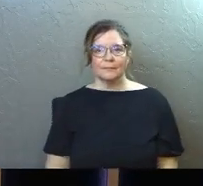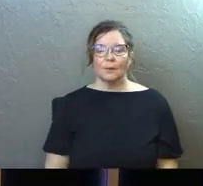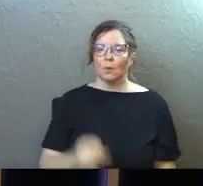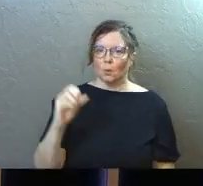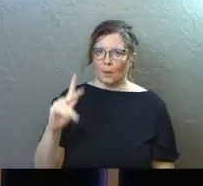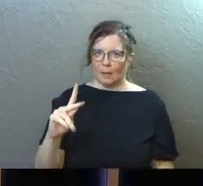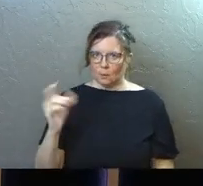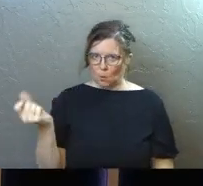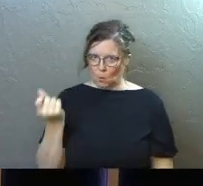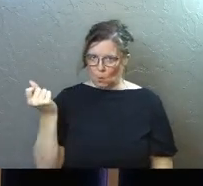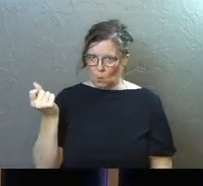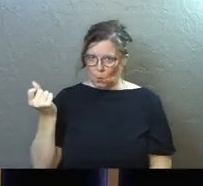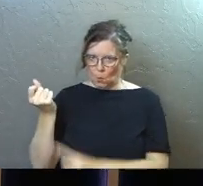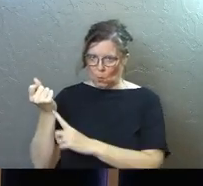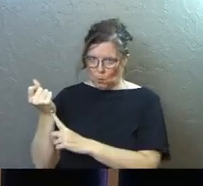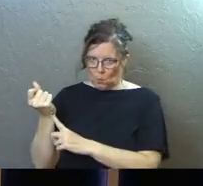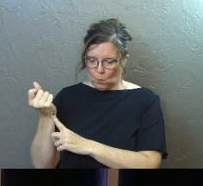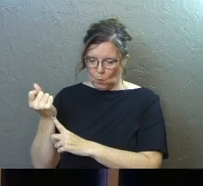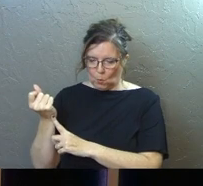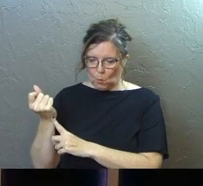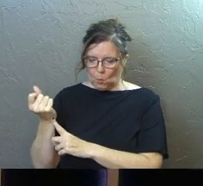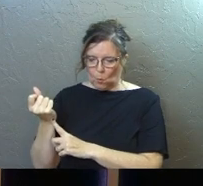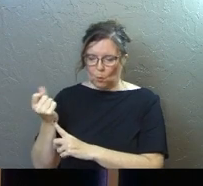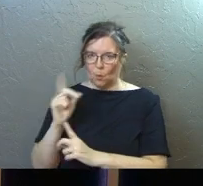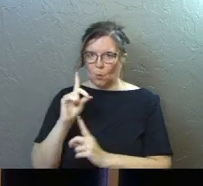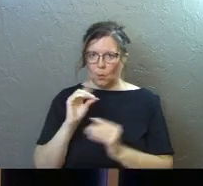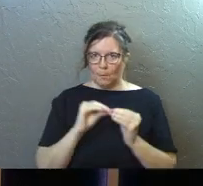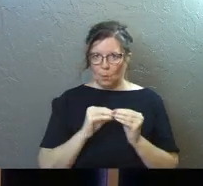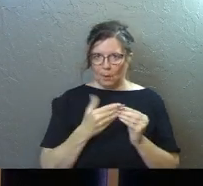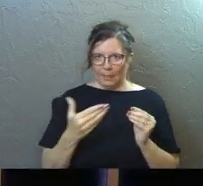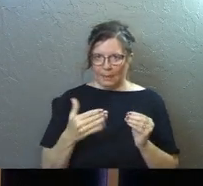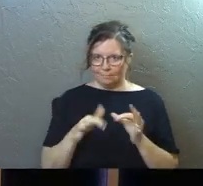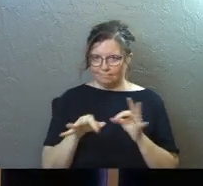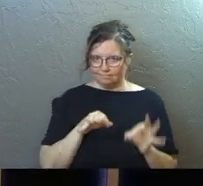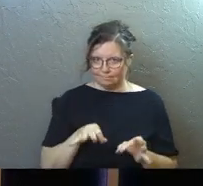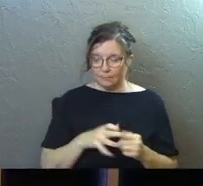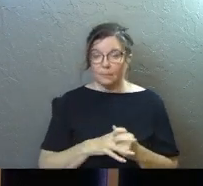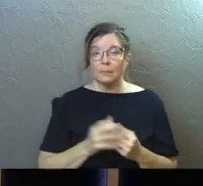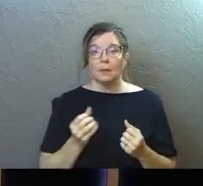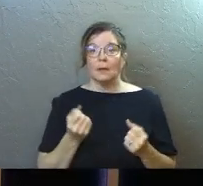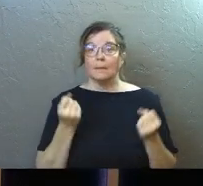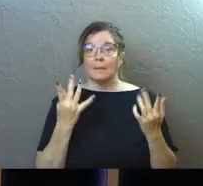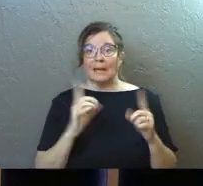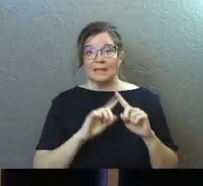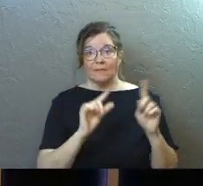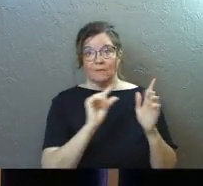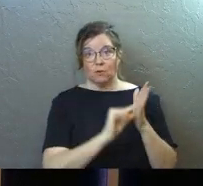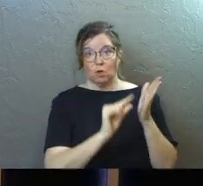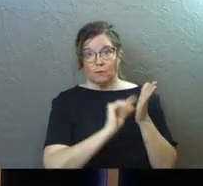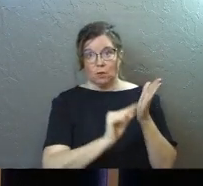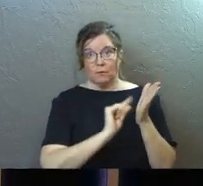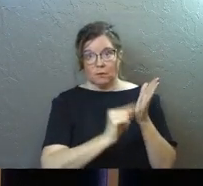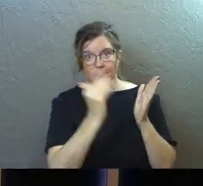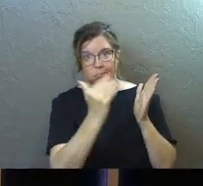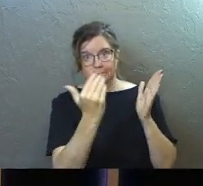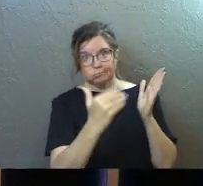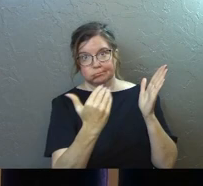Okay, before we jump in, one more thing is that there are a lot of verses today. If you're